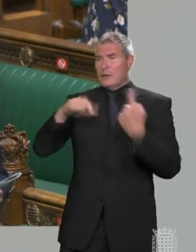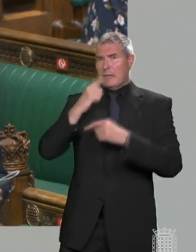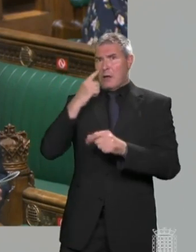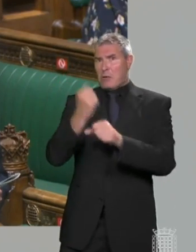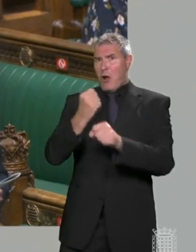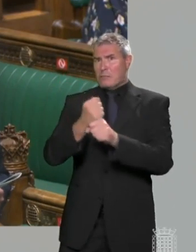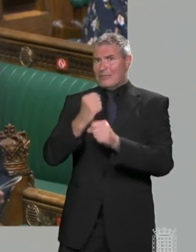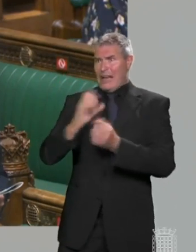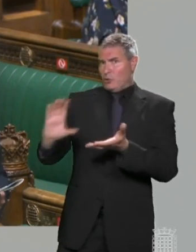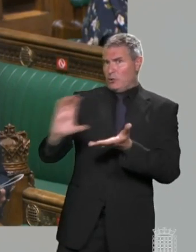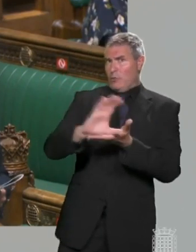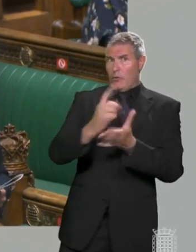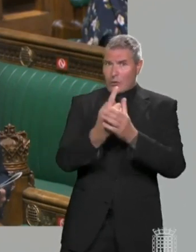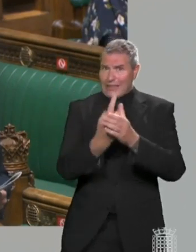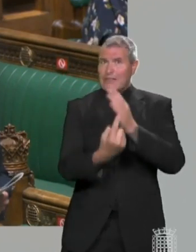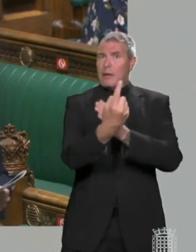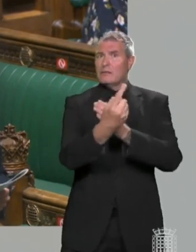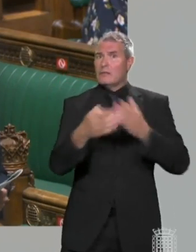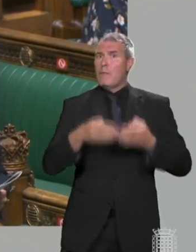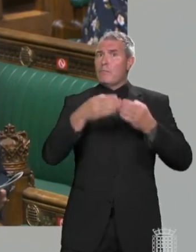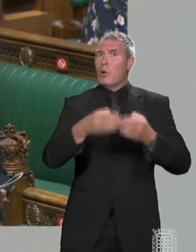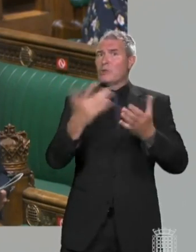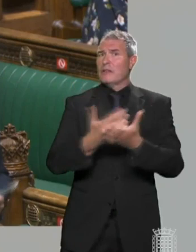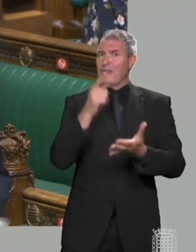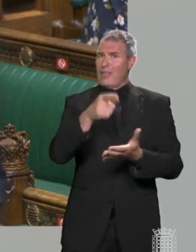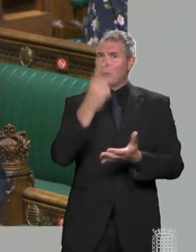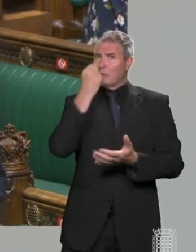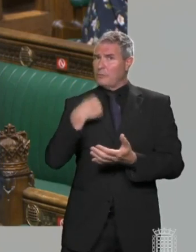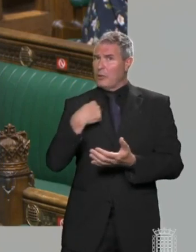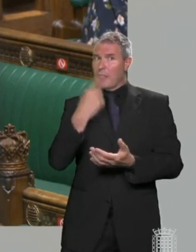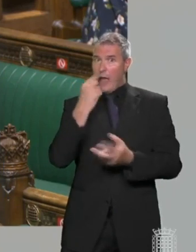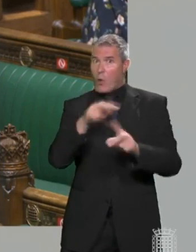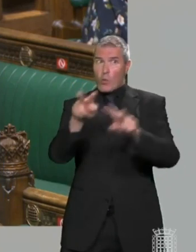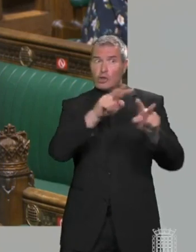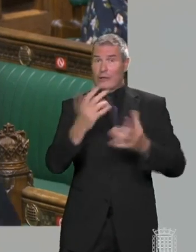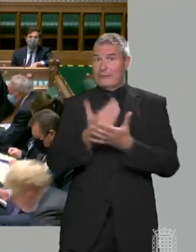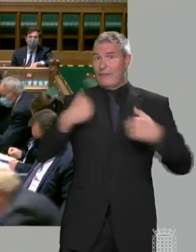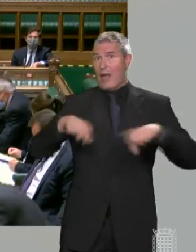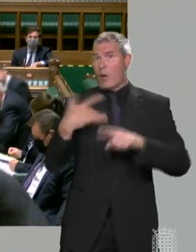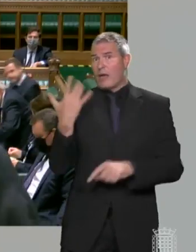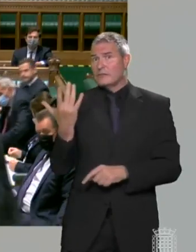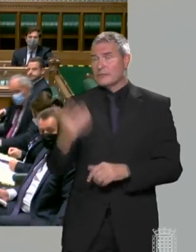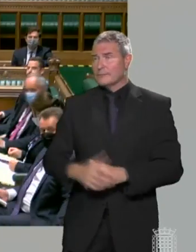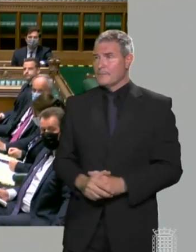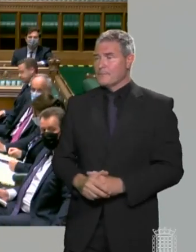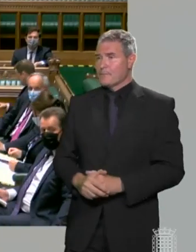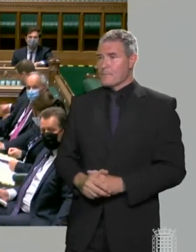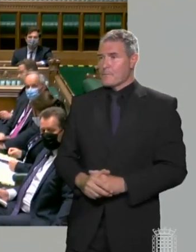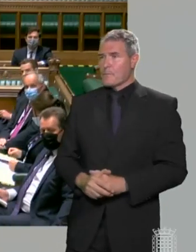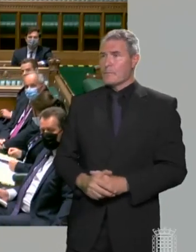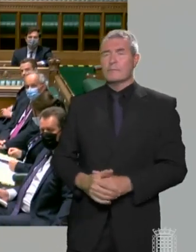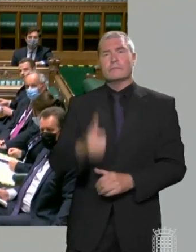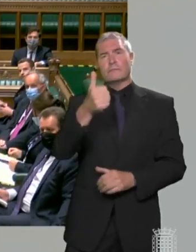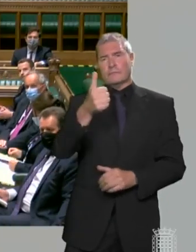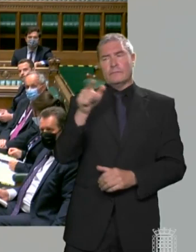the Government can do to support independent lifeboat stations, like the Hamble lifeboat, as they keep a watchful eye on all of us? Prime Minister. Yes, indeed, Mr